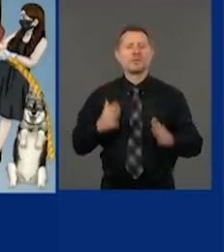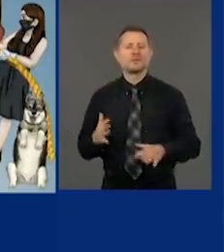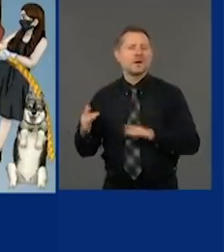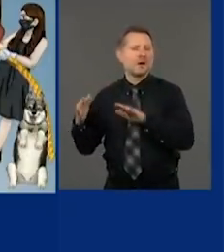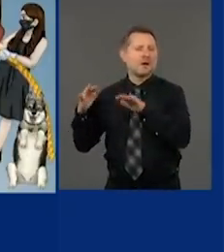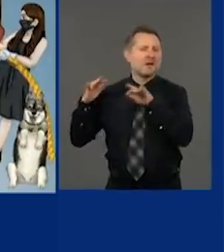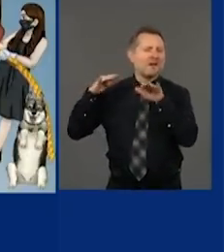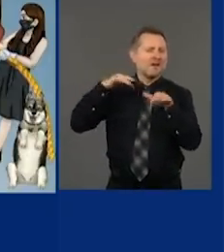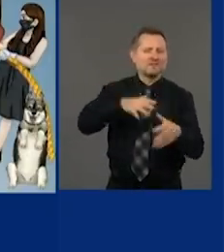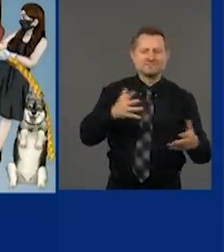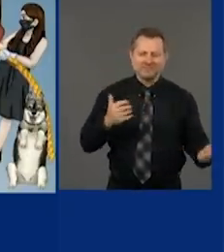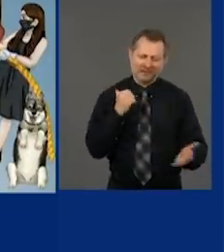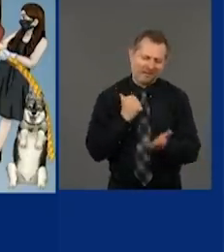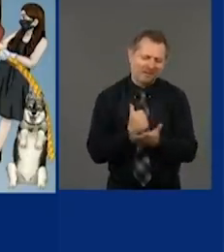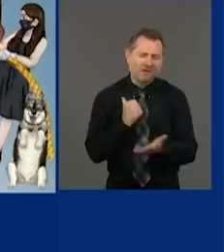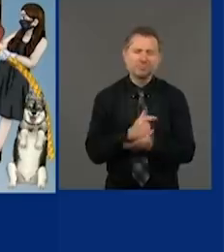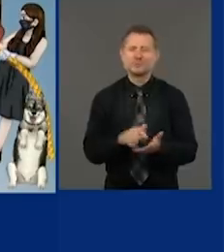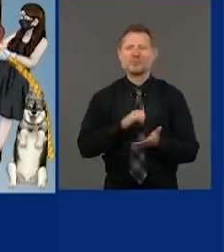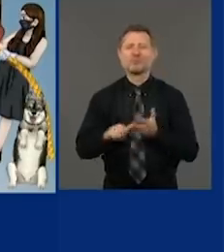volunteer to come help us.